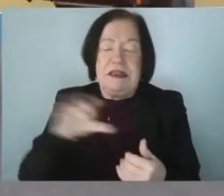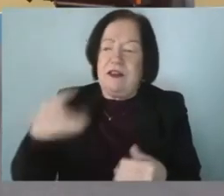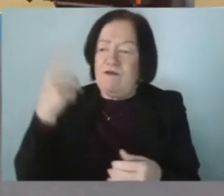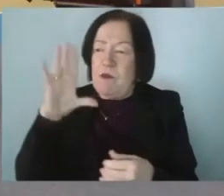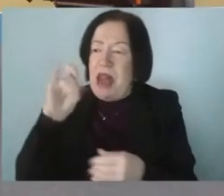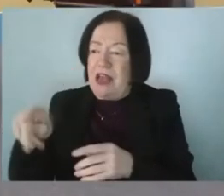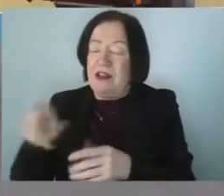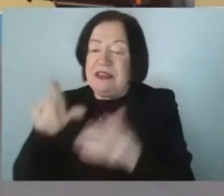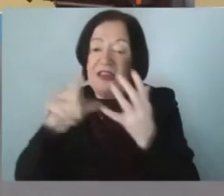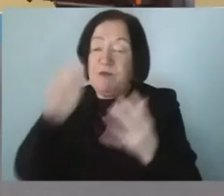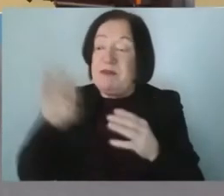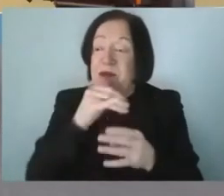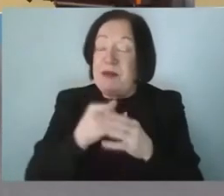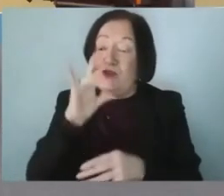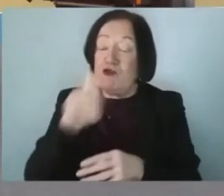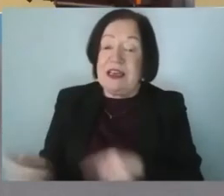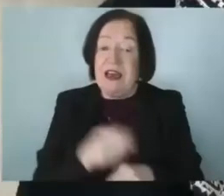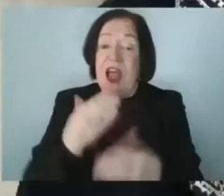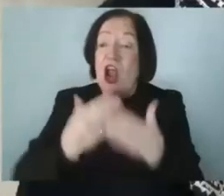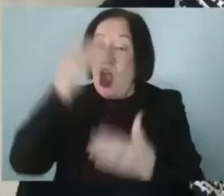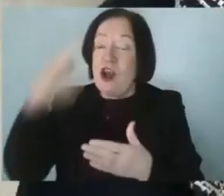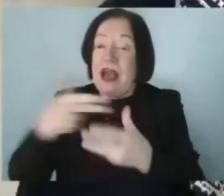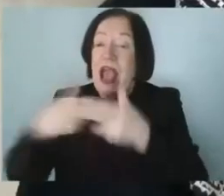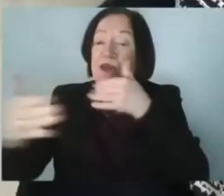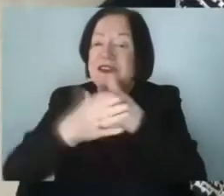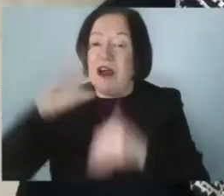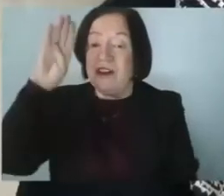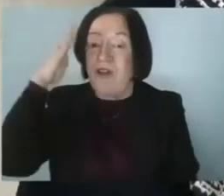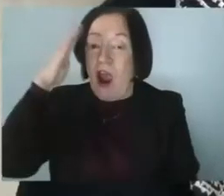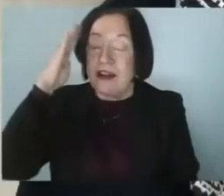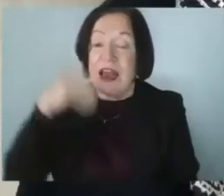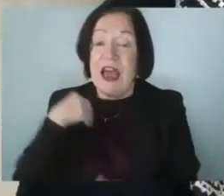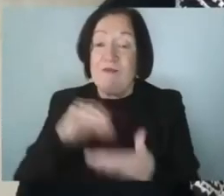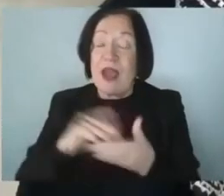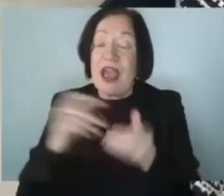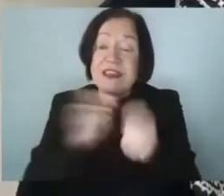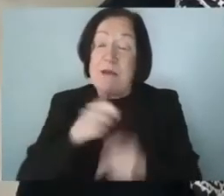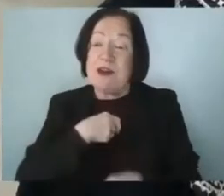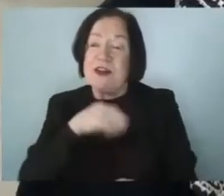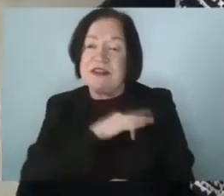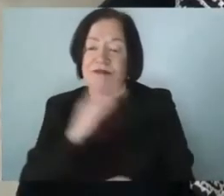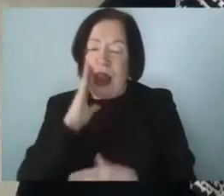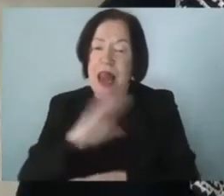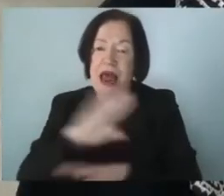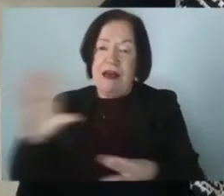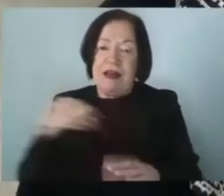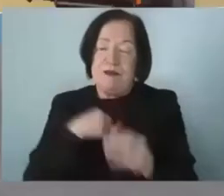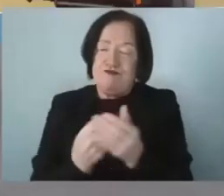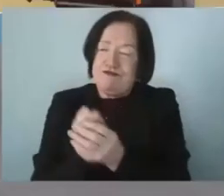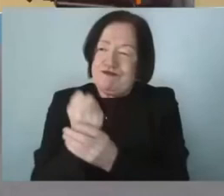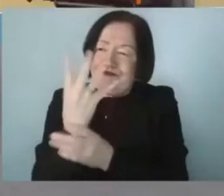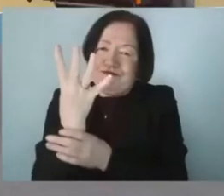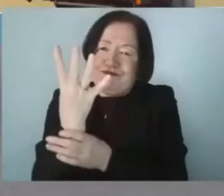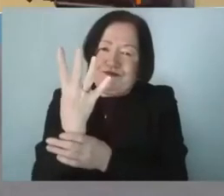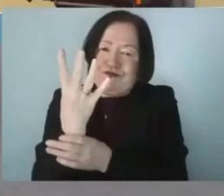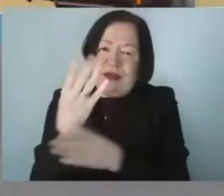of people who play cricket in leinster learn to the sport outside of ireland and have we adapted ourselves to allow them to to flourish and engage and we're